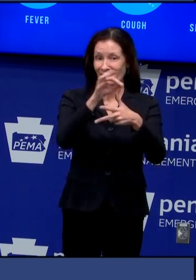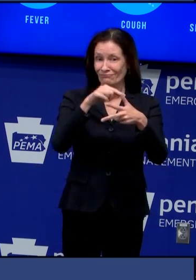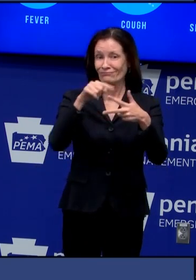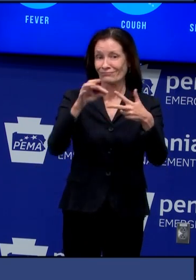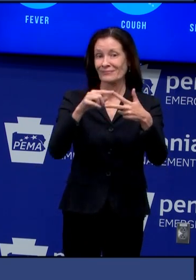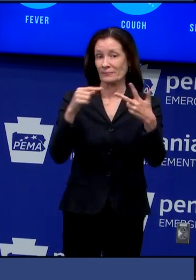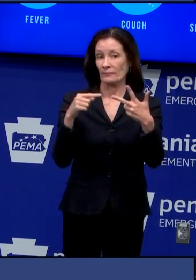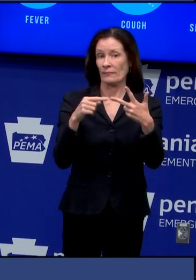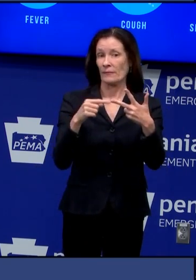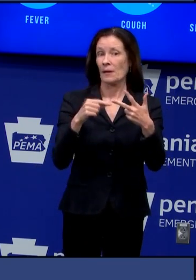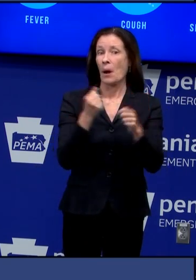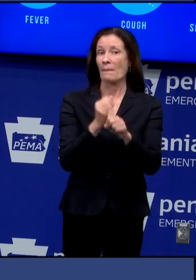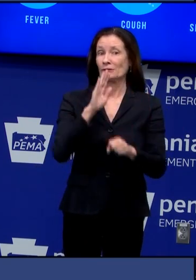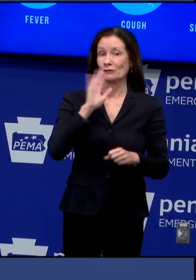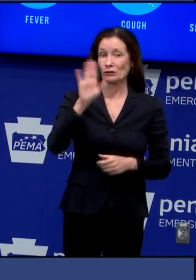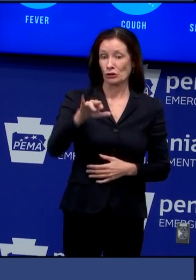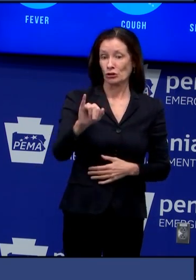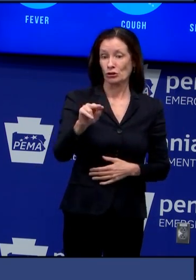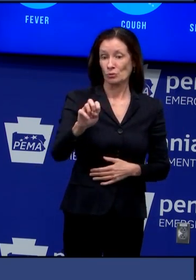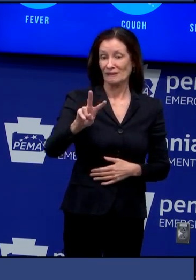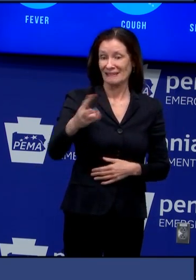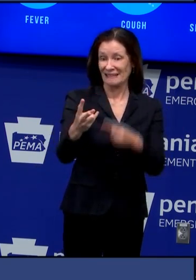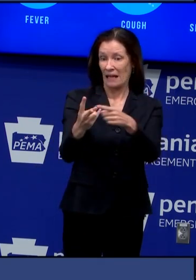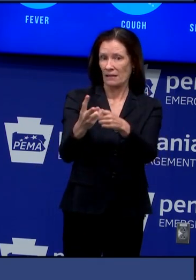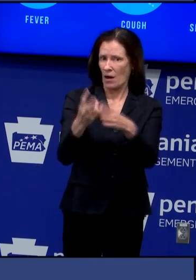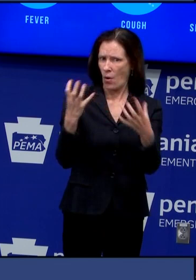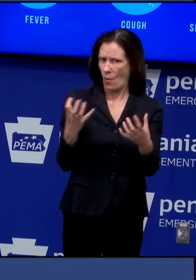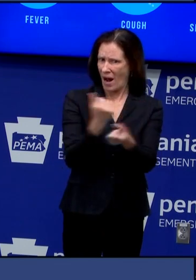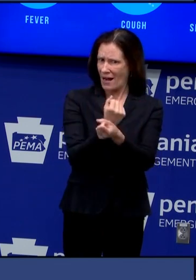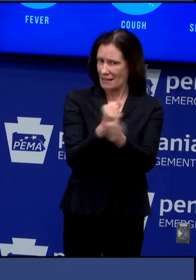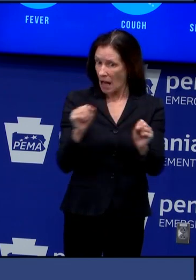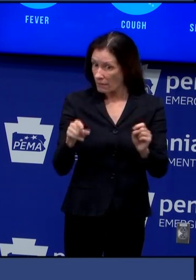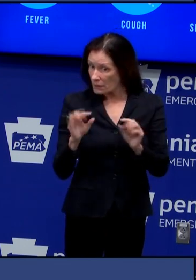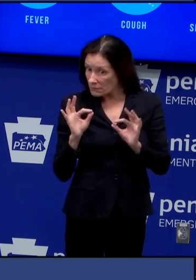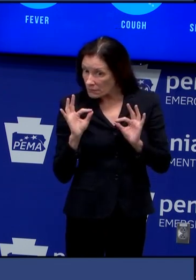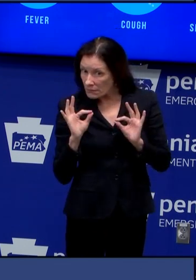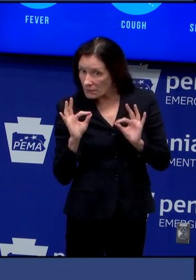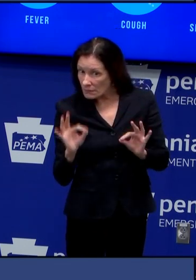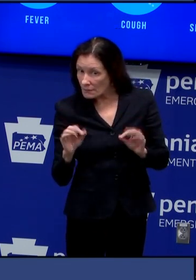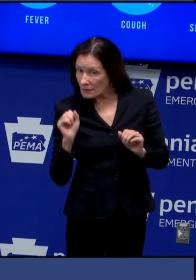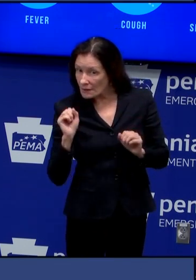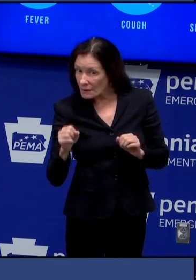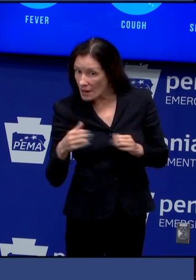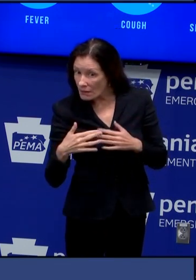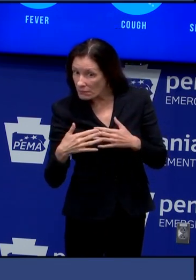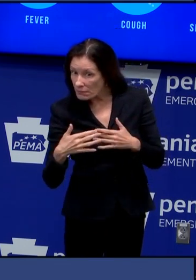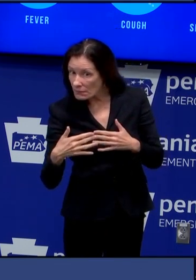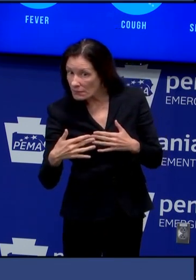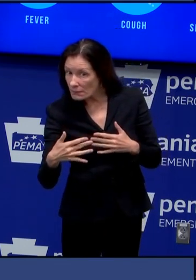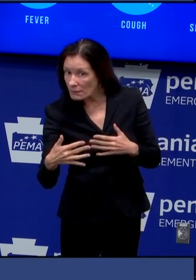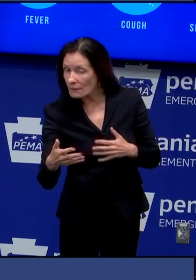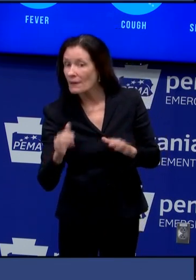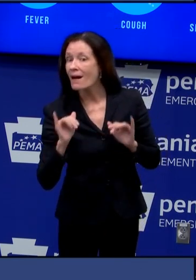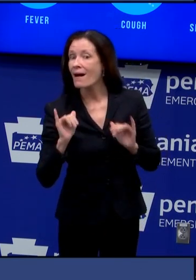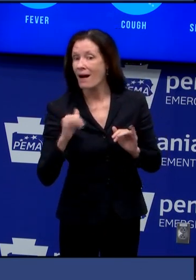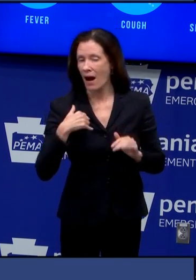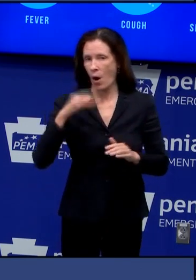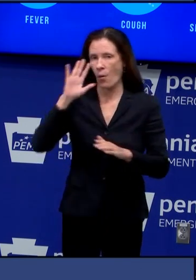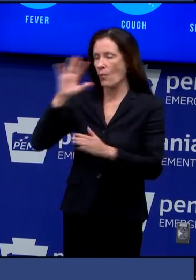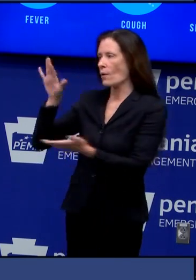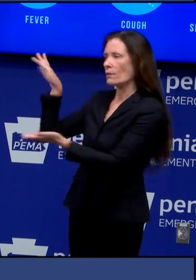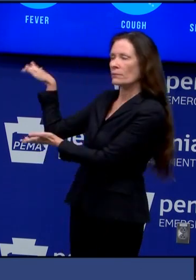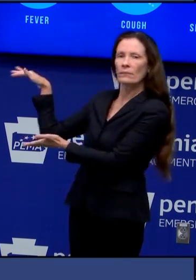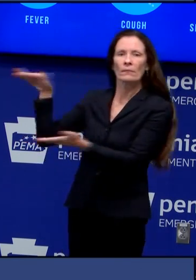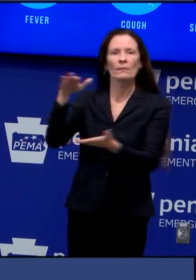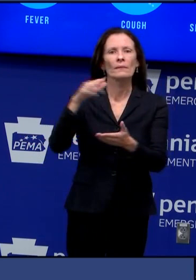june 2nd is as safely carried out as could possibly be we ordered protection kits infection protection kits